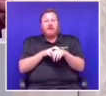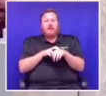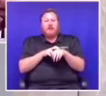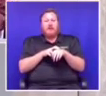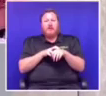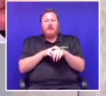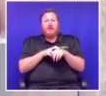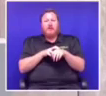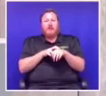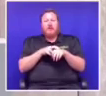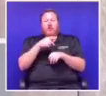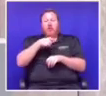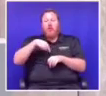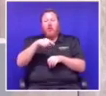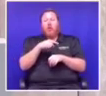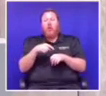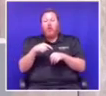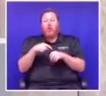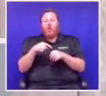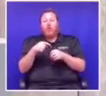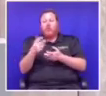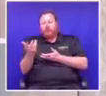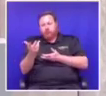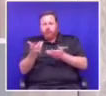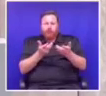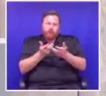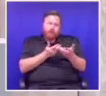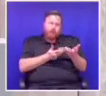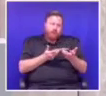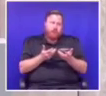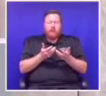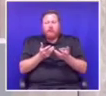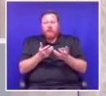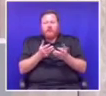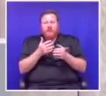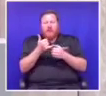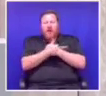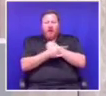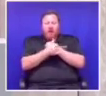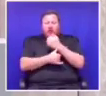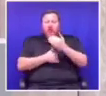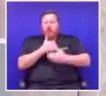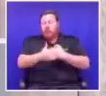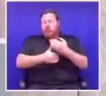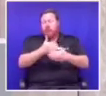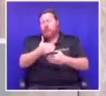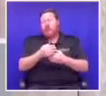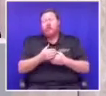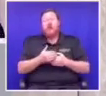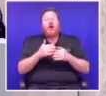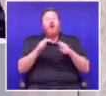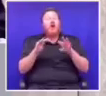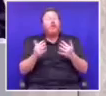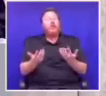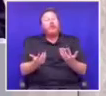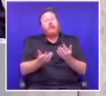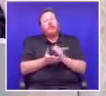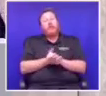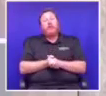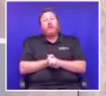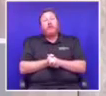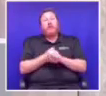put our heads together and say, how do we take this country forward? And in doing so,